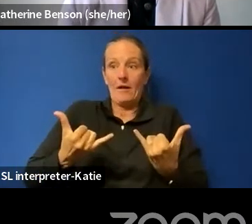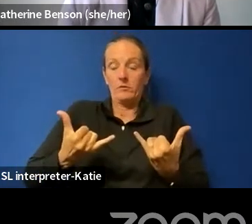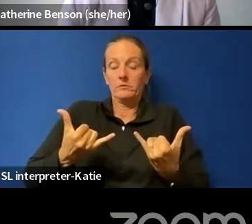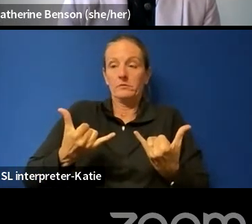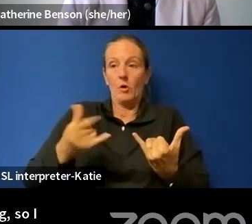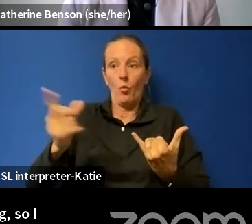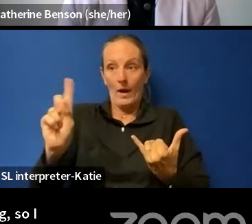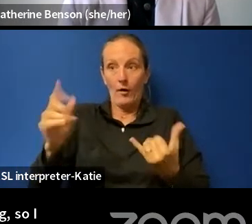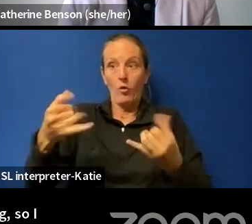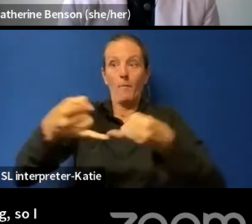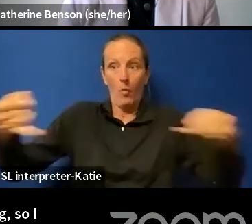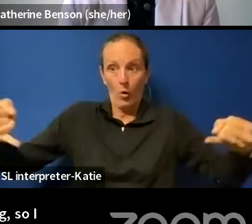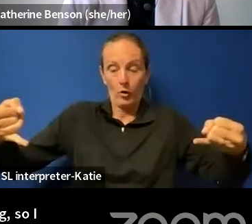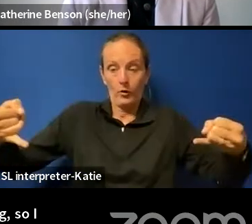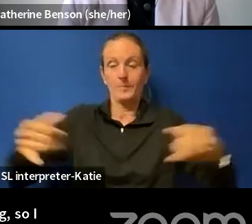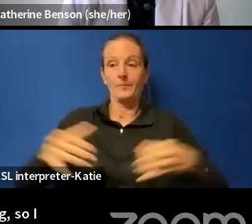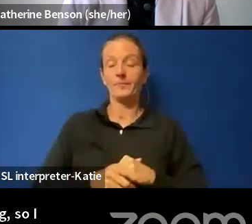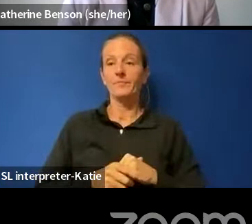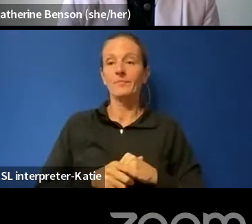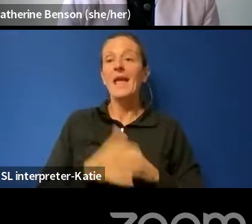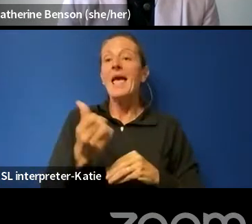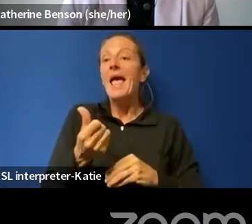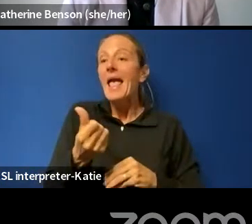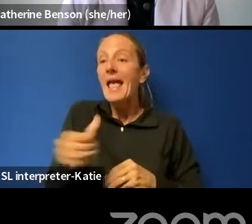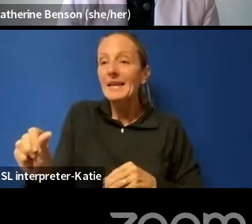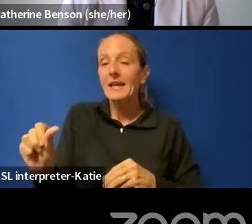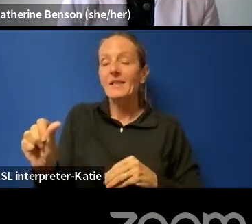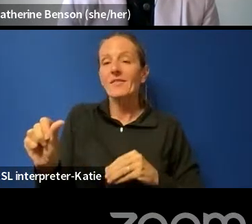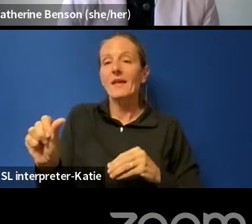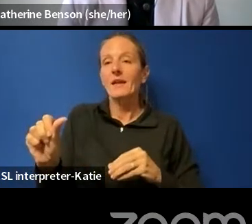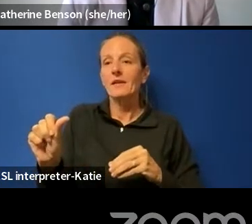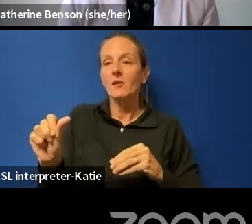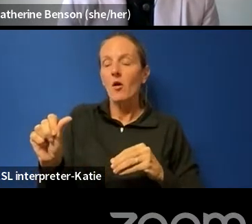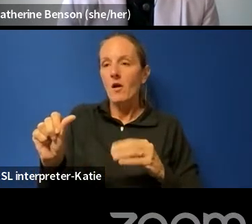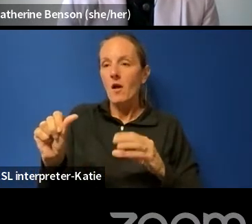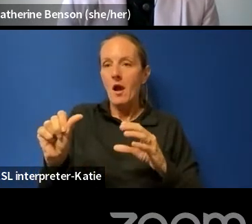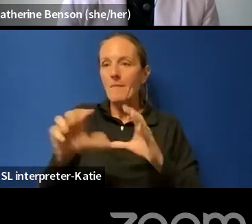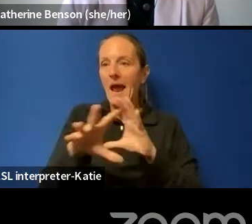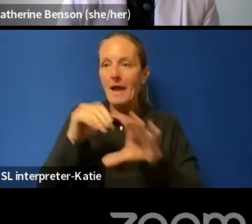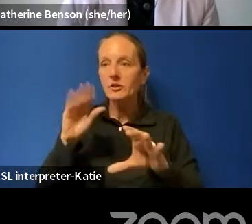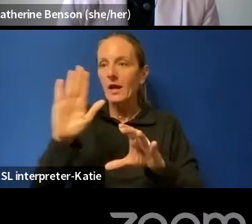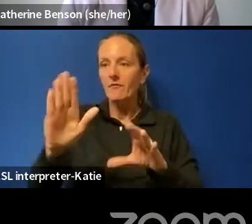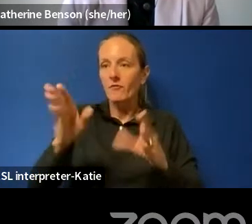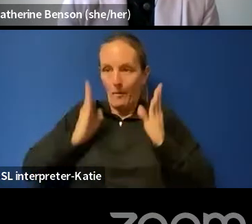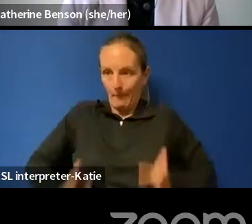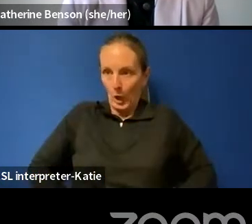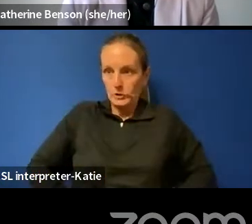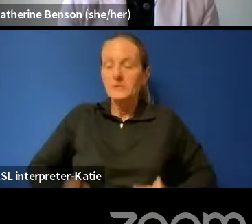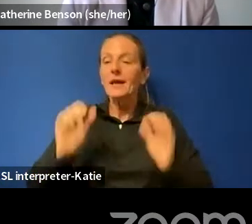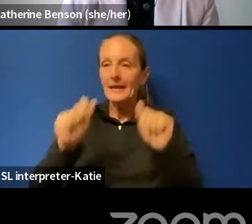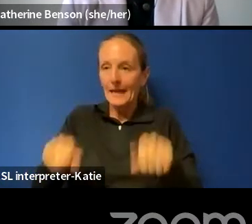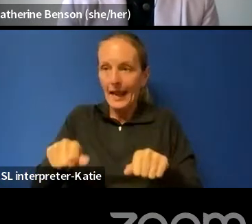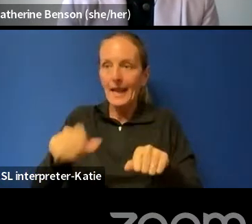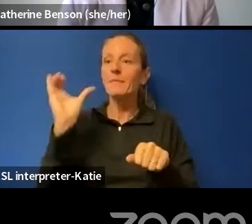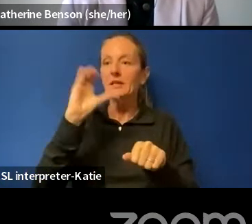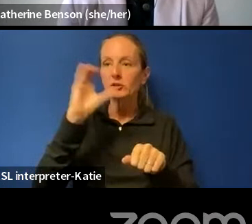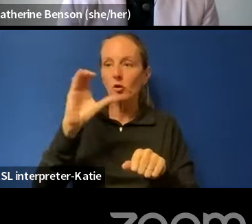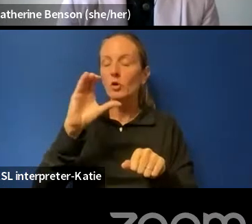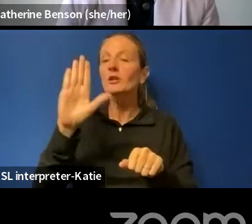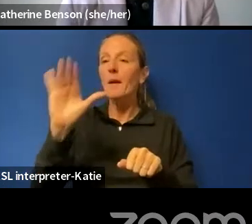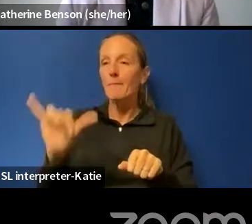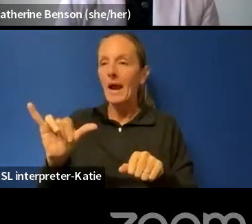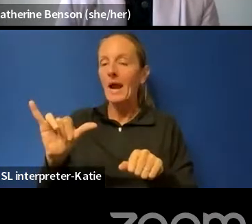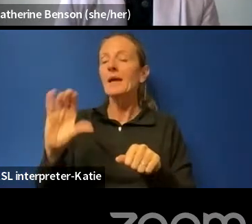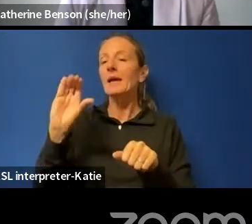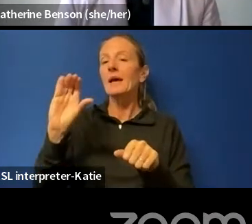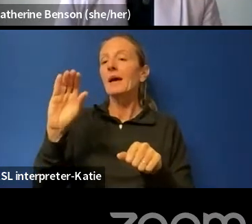anything outside of your person can be searched by a CBSA officer, a Canadian